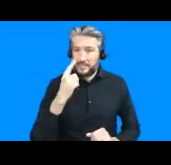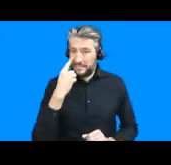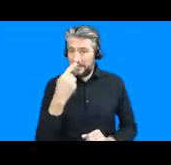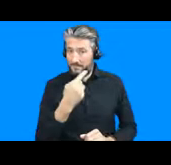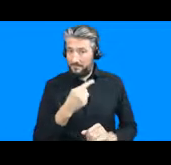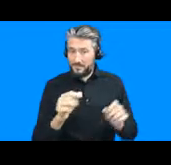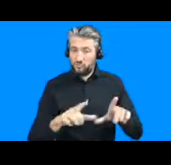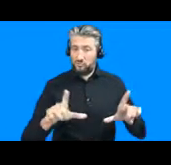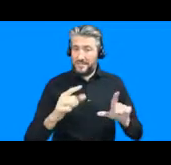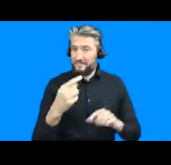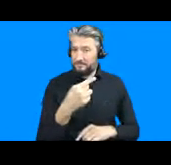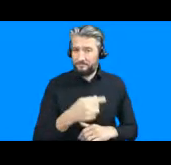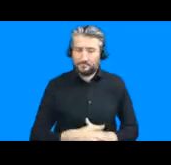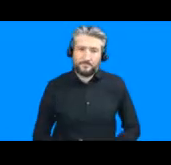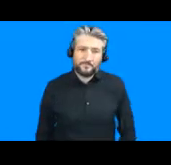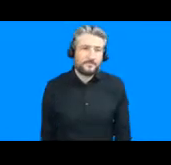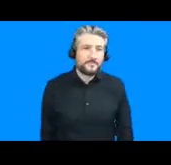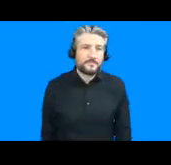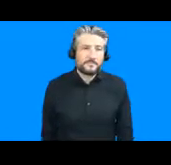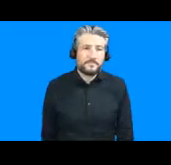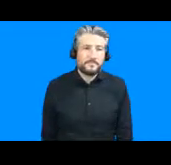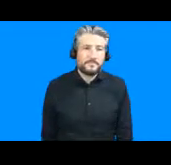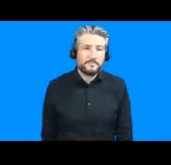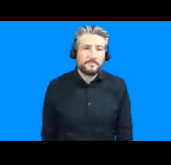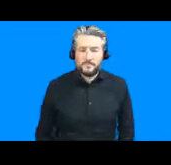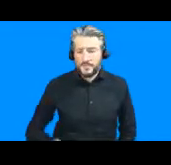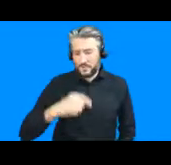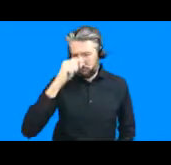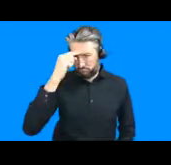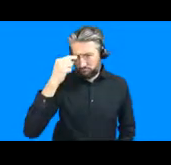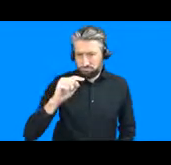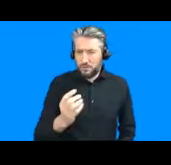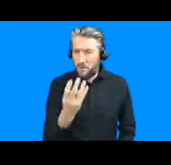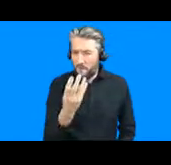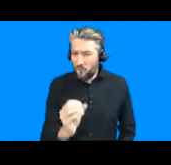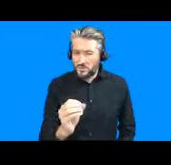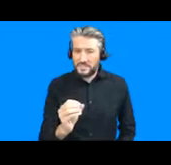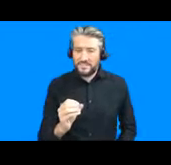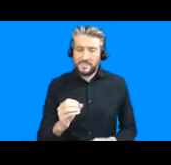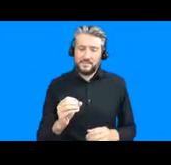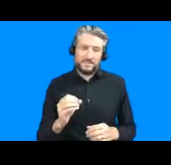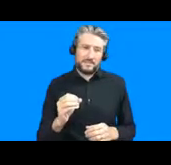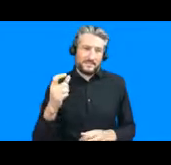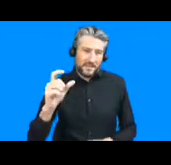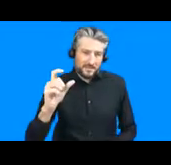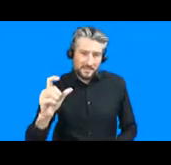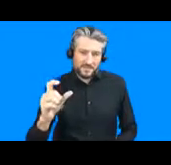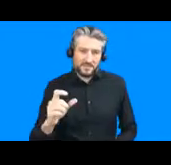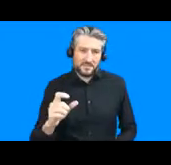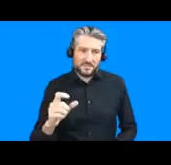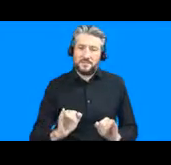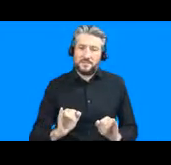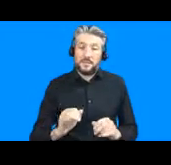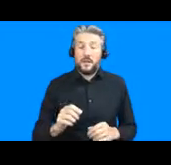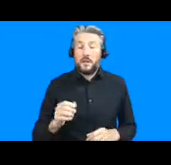with temperatures rising to 40 degrees celsius and then following that in august 2020 we had a deluge